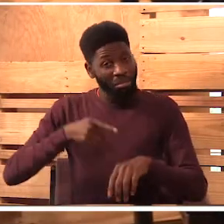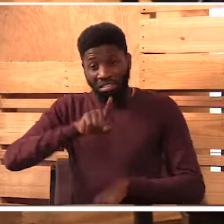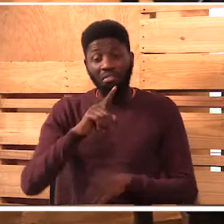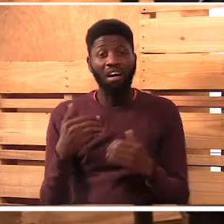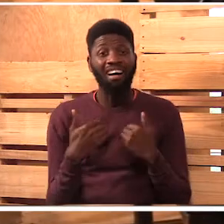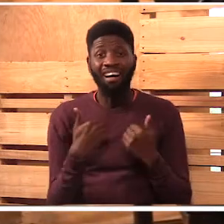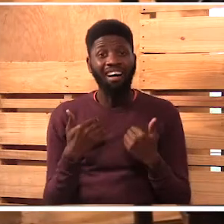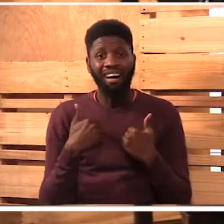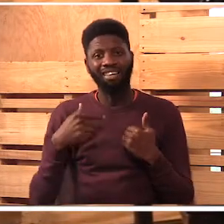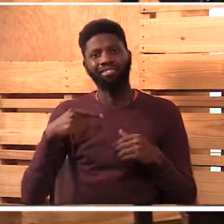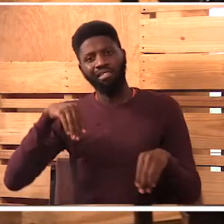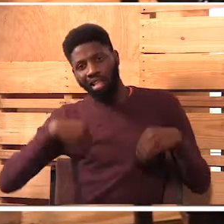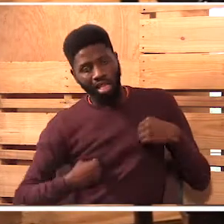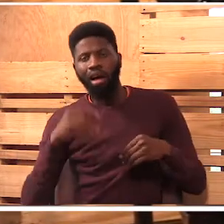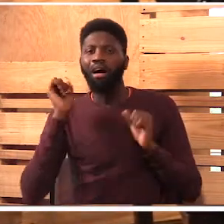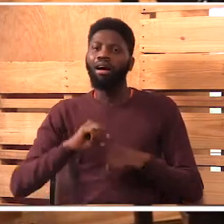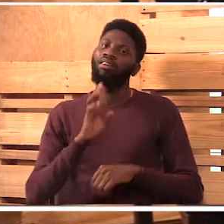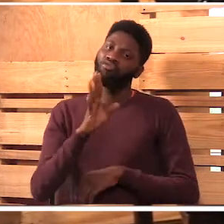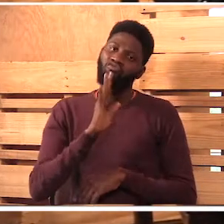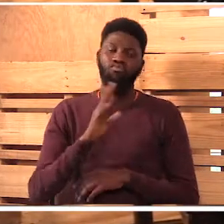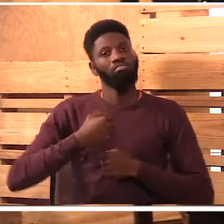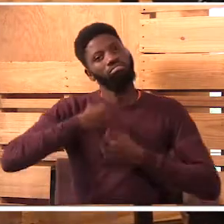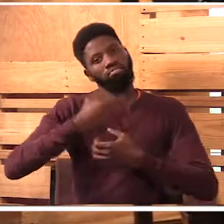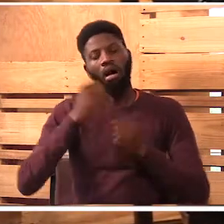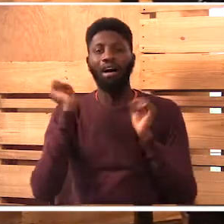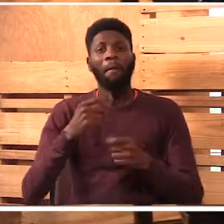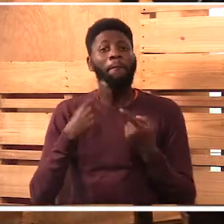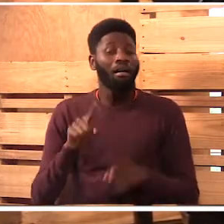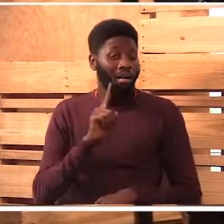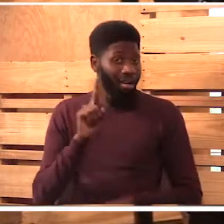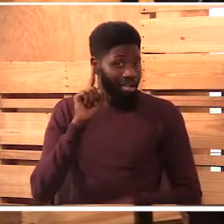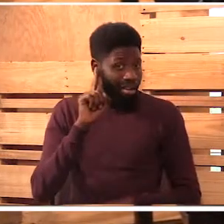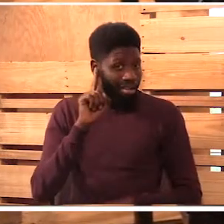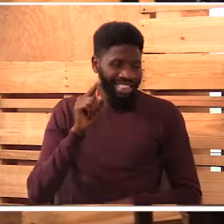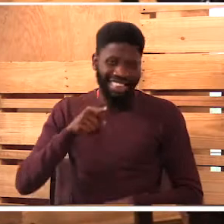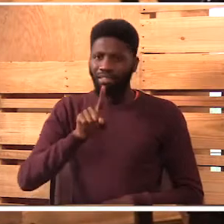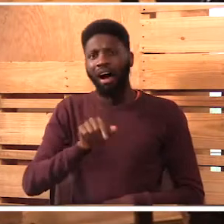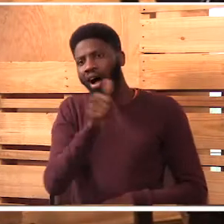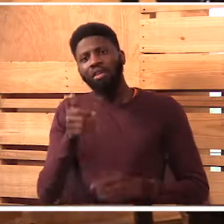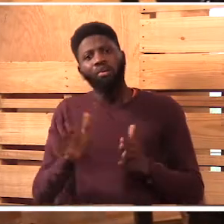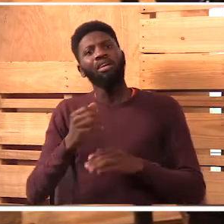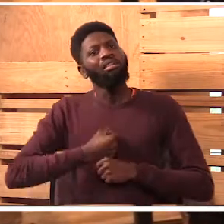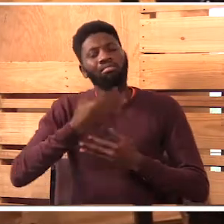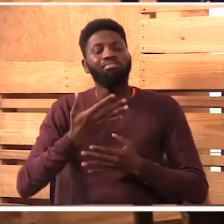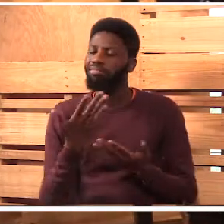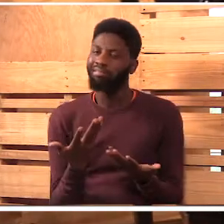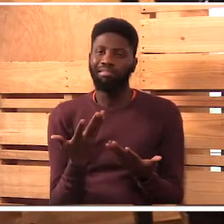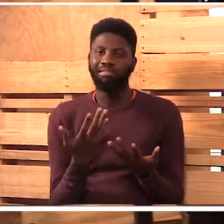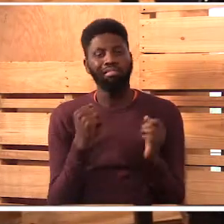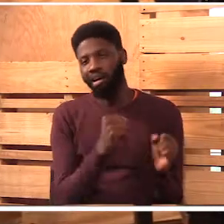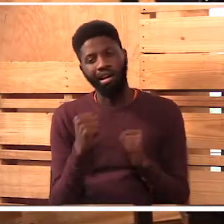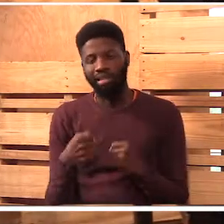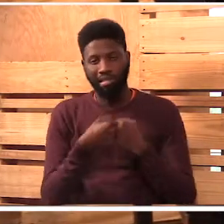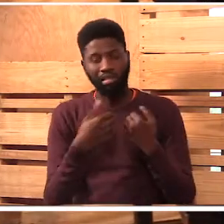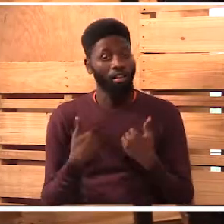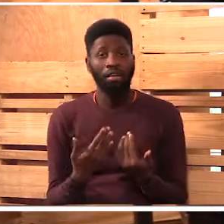don't have a leg, you can be able to express yourself. But these deaf people, there is no way they can express themselves. So,